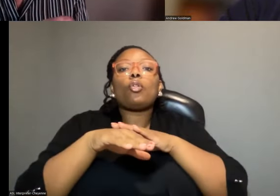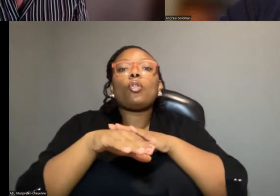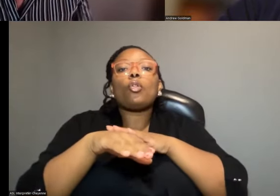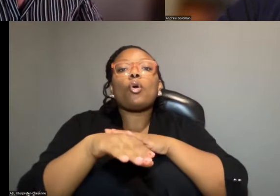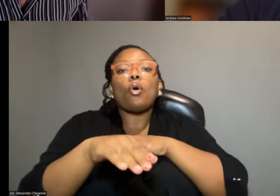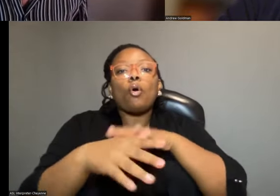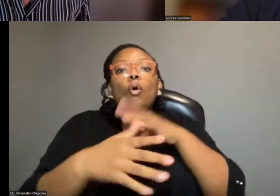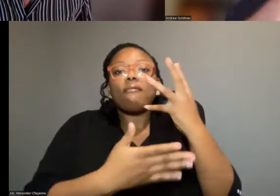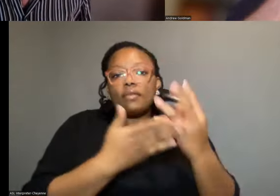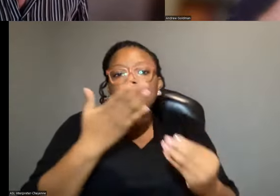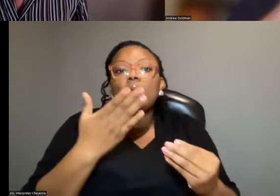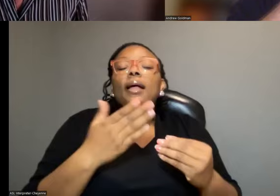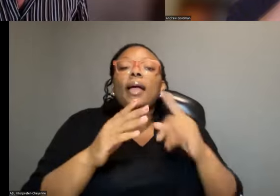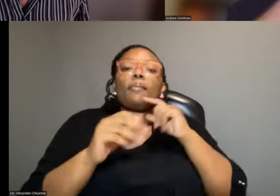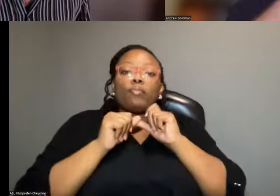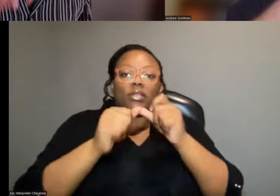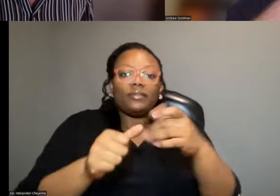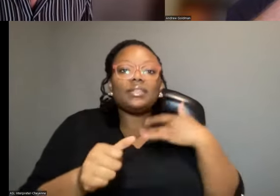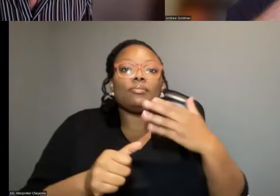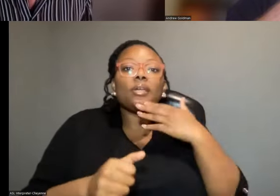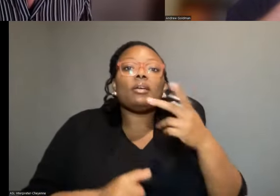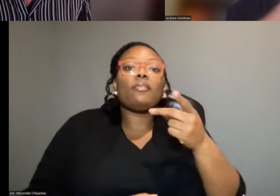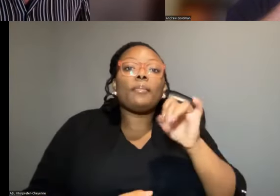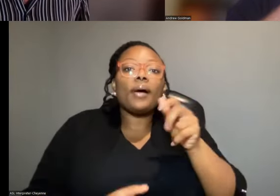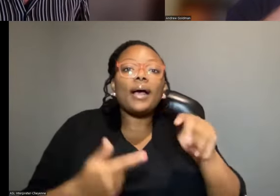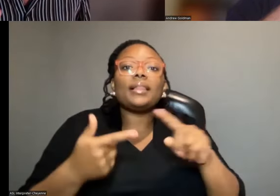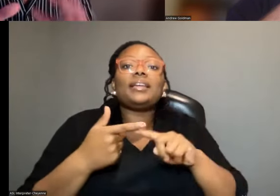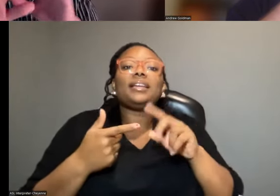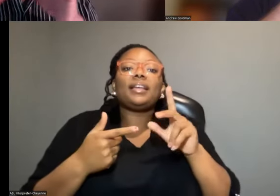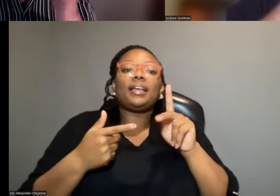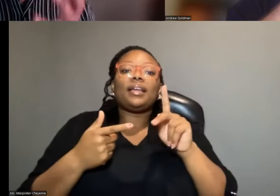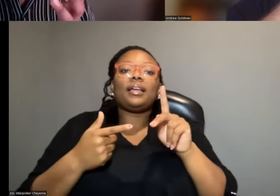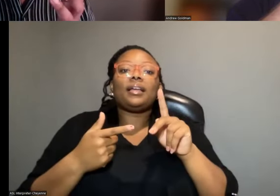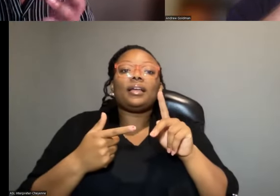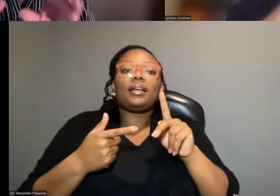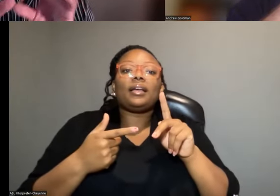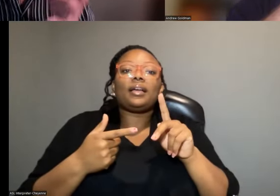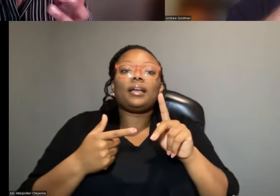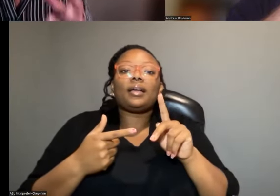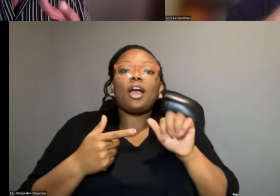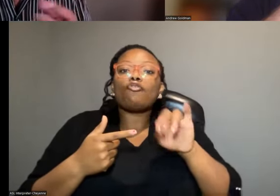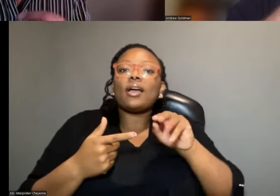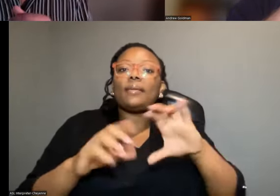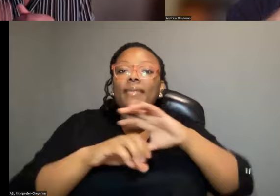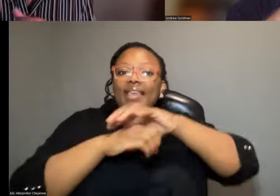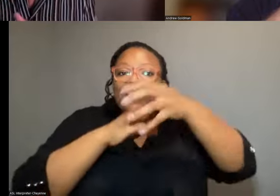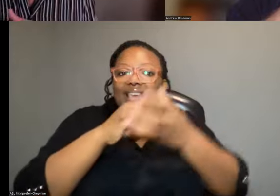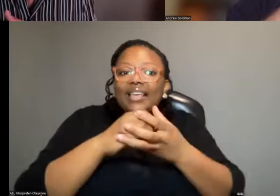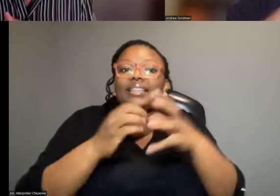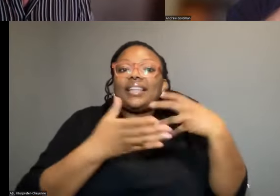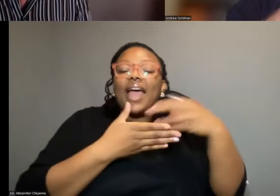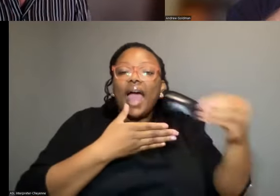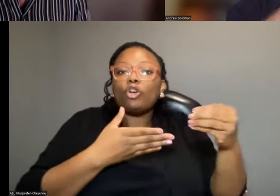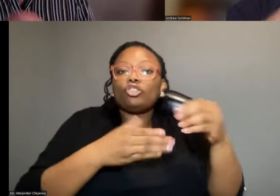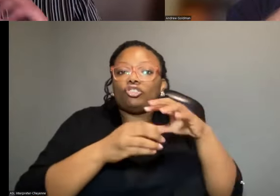extremely good for things like pollen, chironomid, chironomid casings themselves, the outer shell of these insects as they